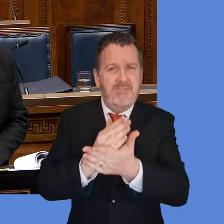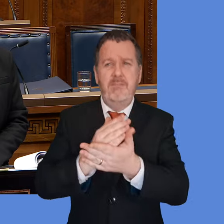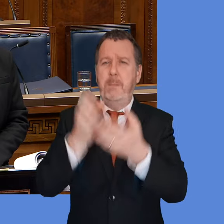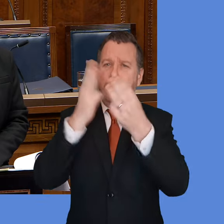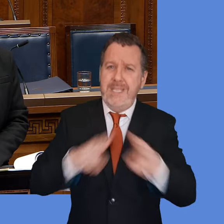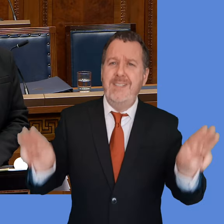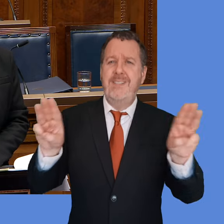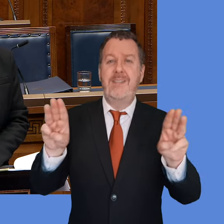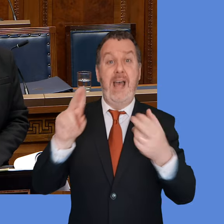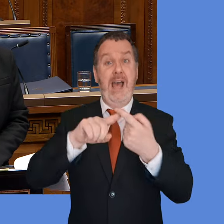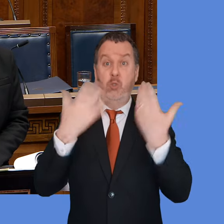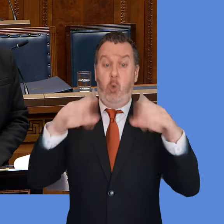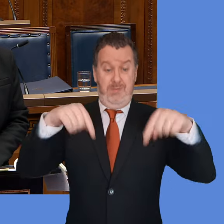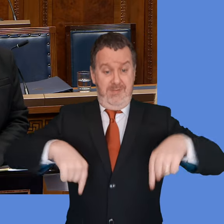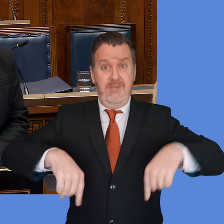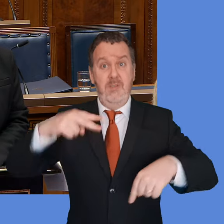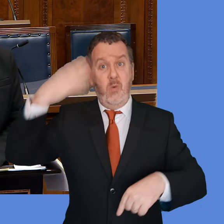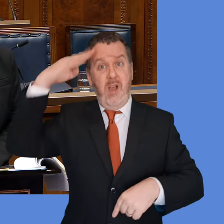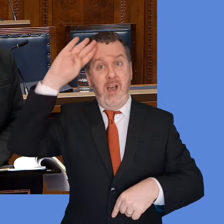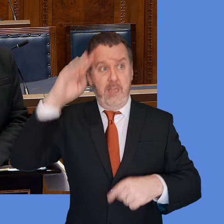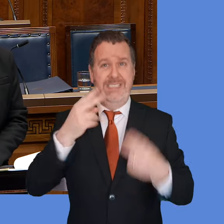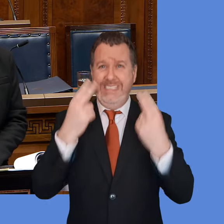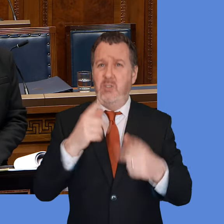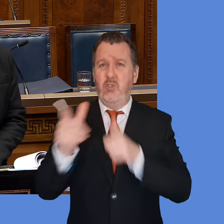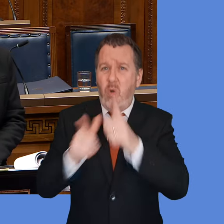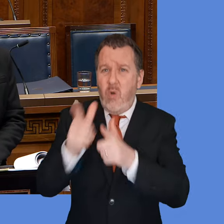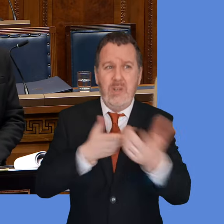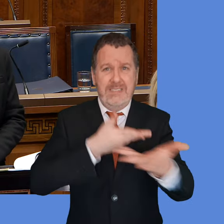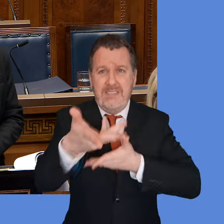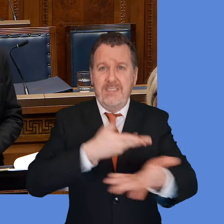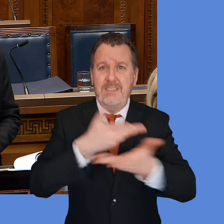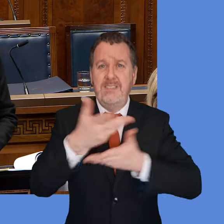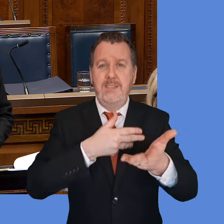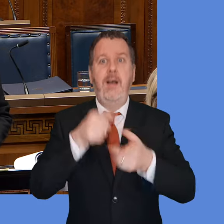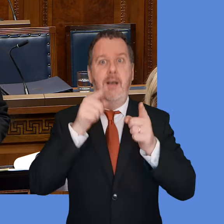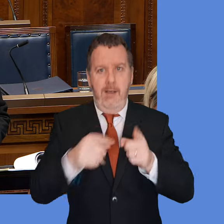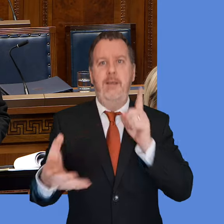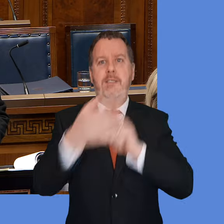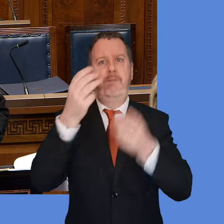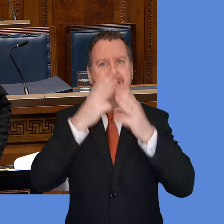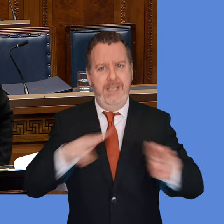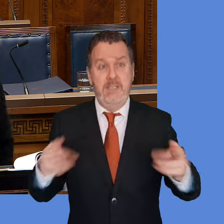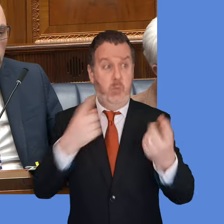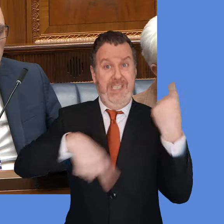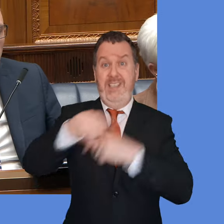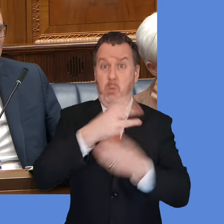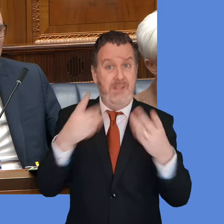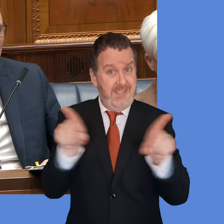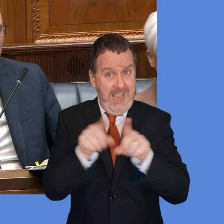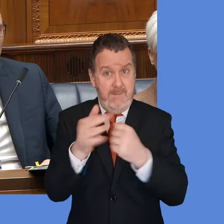use our own example, that we need to continue to dialogue if we're going to get to a peaceful solution, which is what we all want to see for the people in the Middle East.